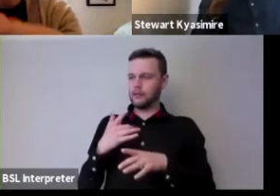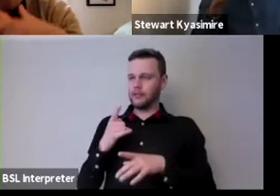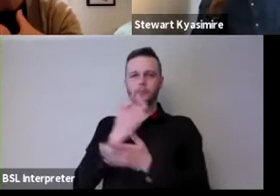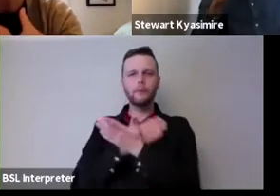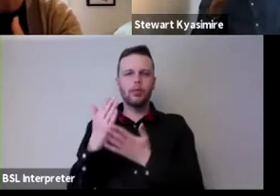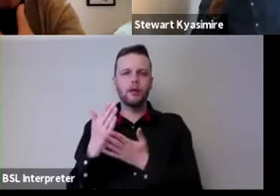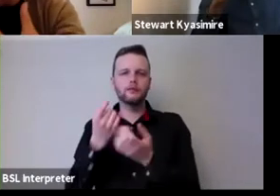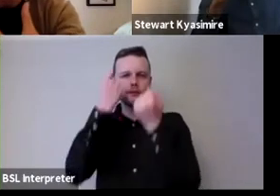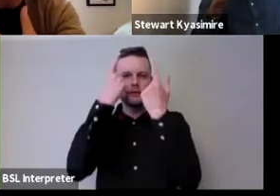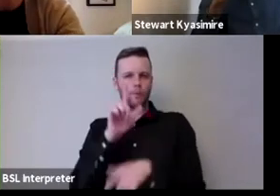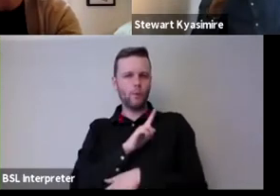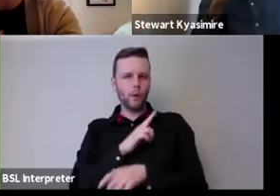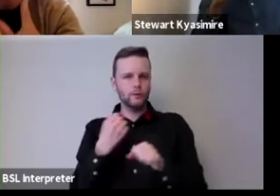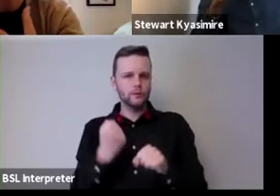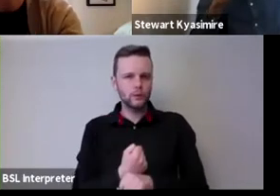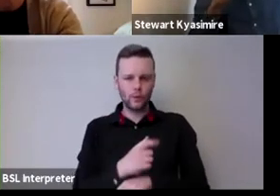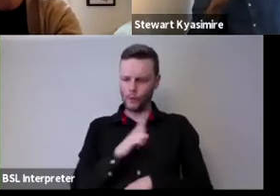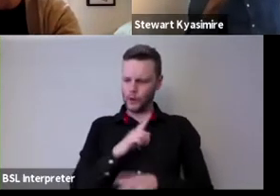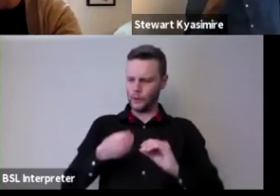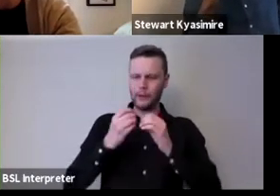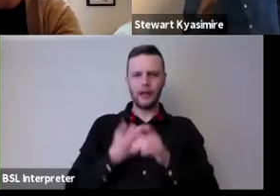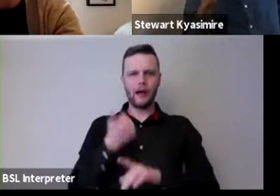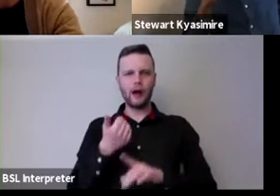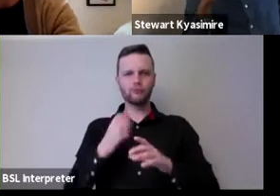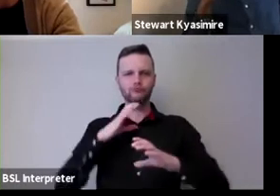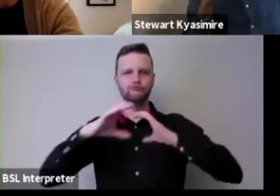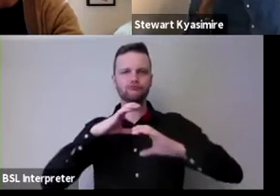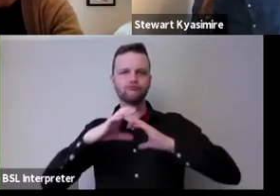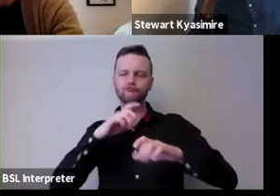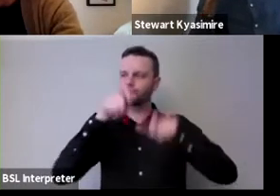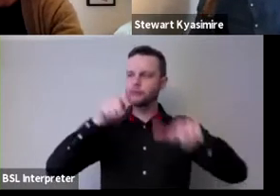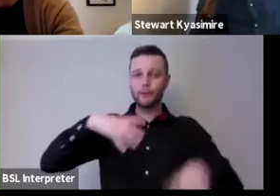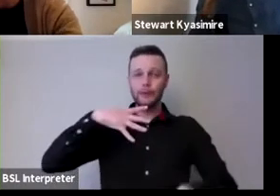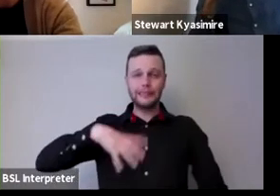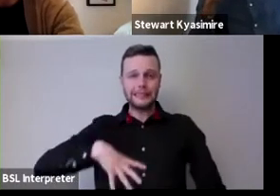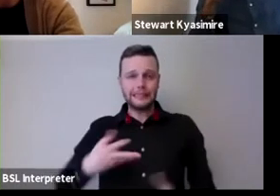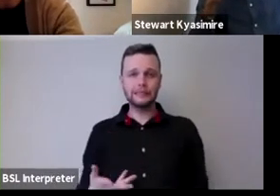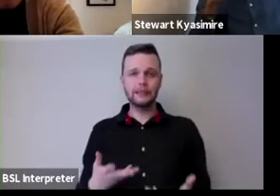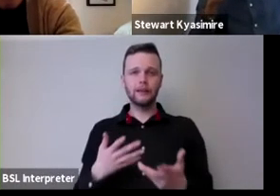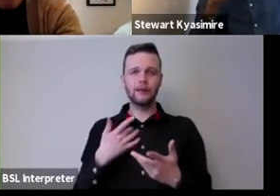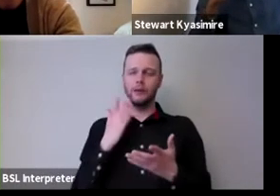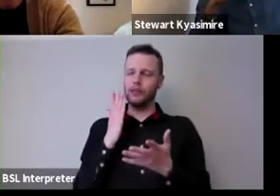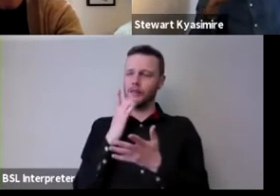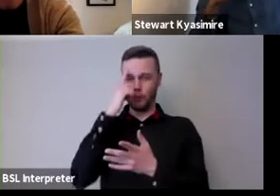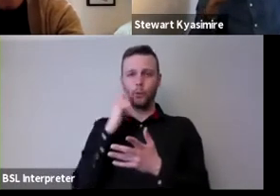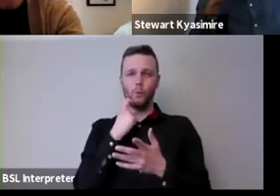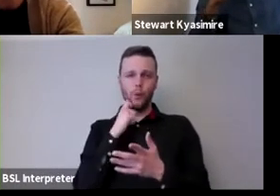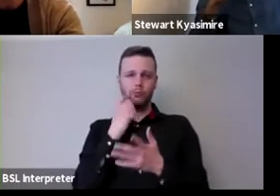meaning is and why we why we're making and how we communicate effectively with people who need us will become so precious I think